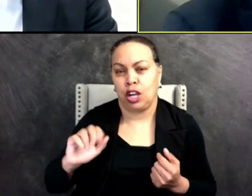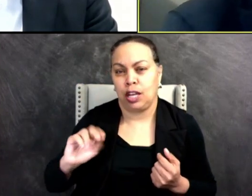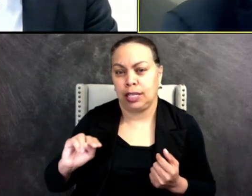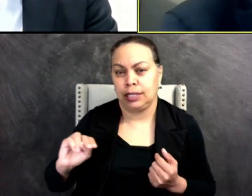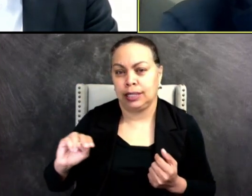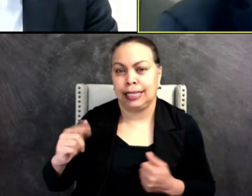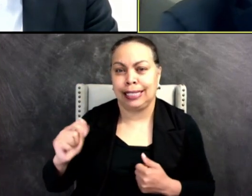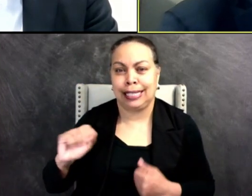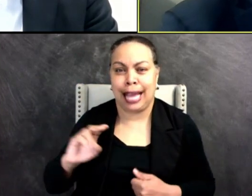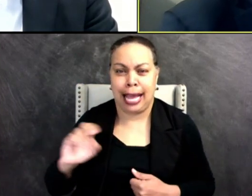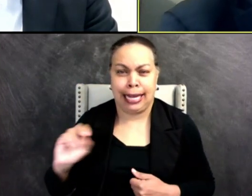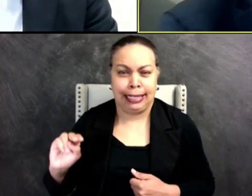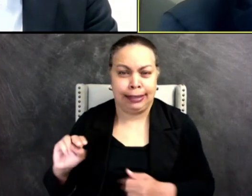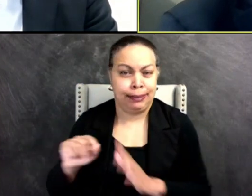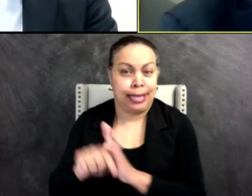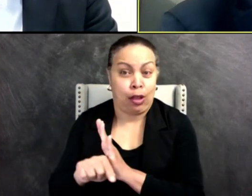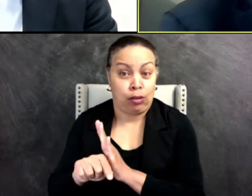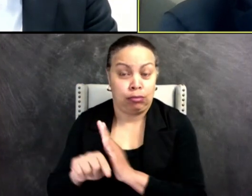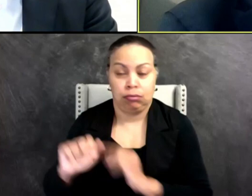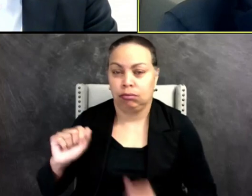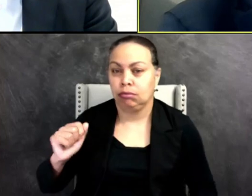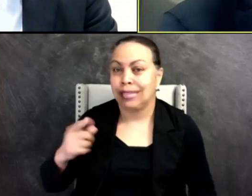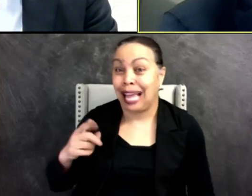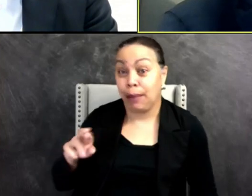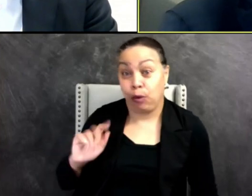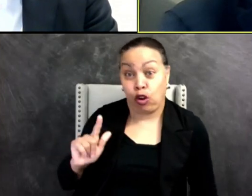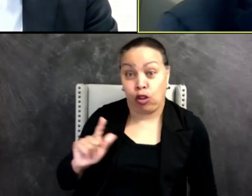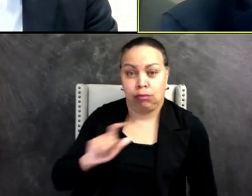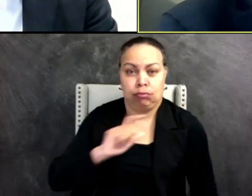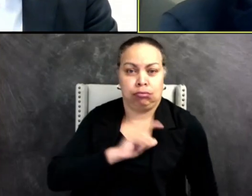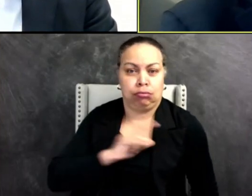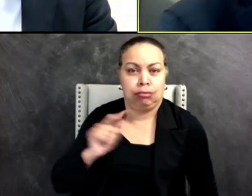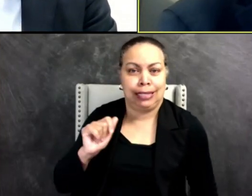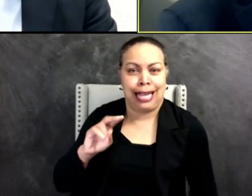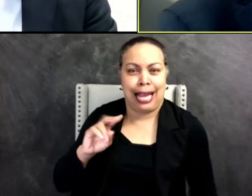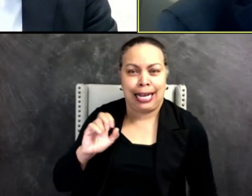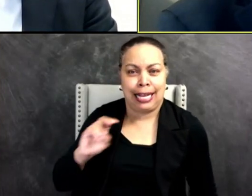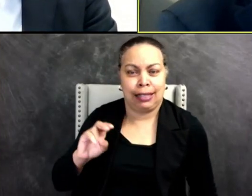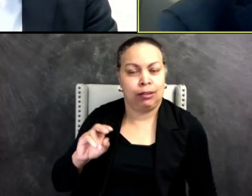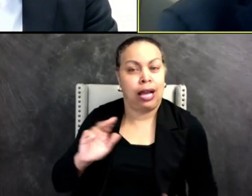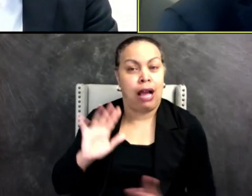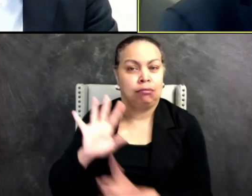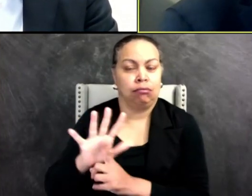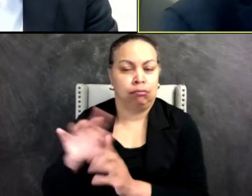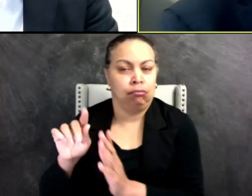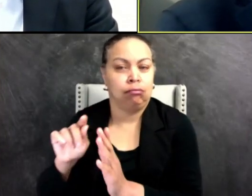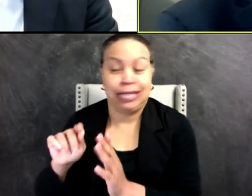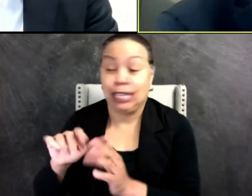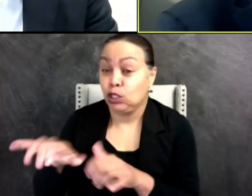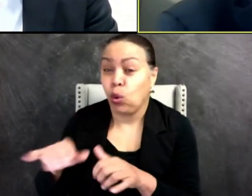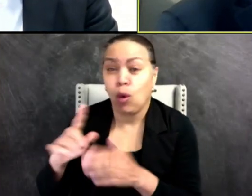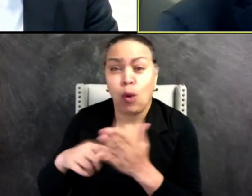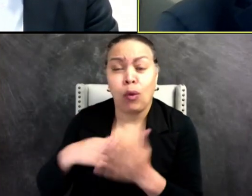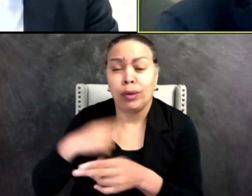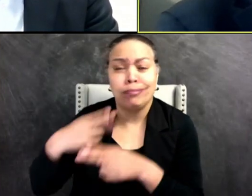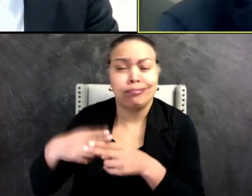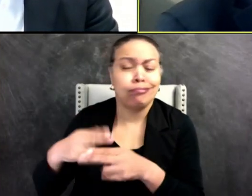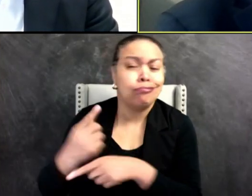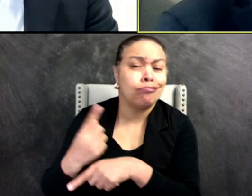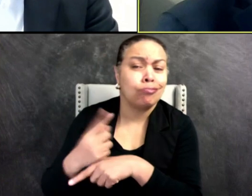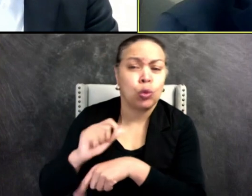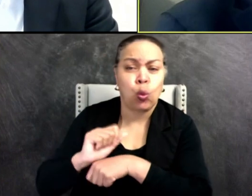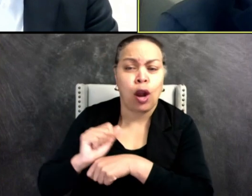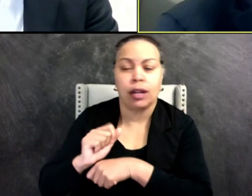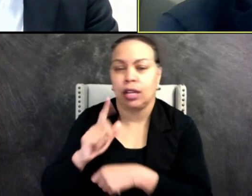So on April, Sean Gannon was ambushed in Yarmouth doing something that we consider routine. He was serving a